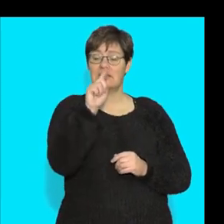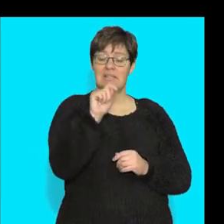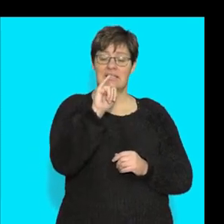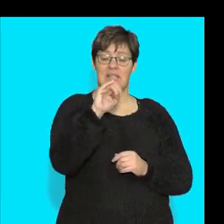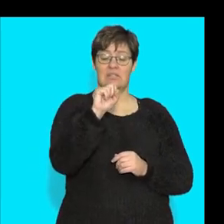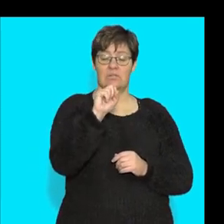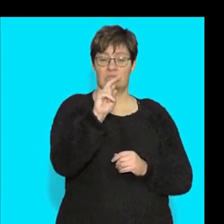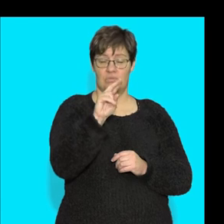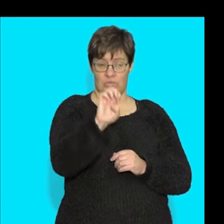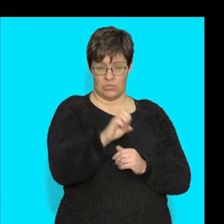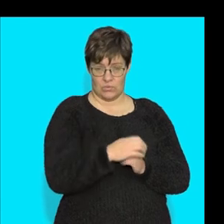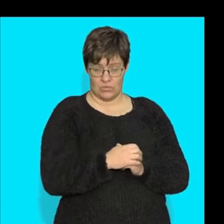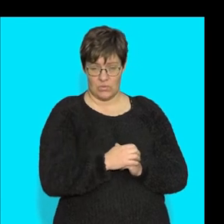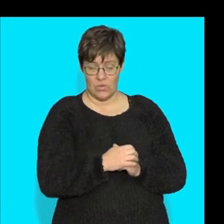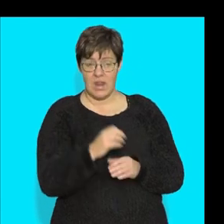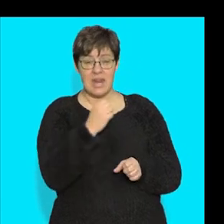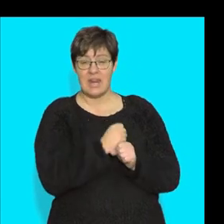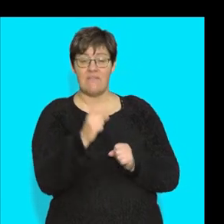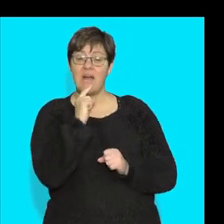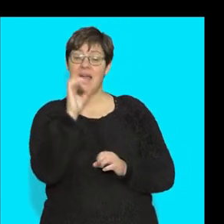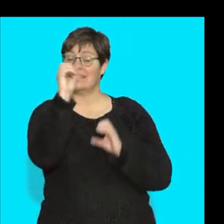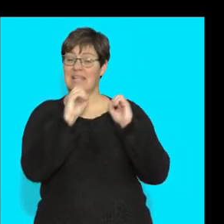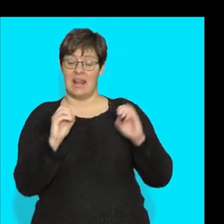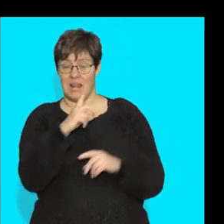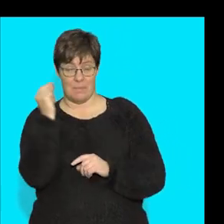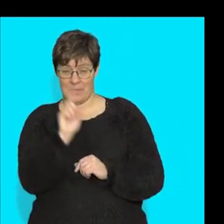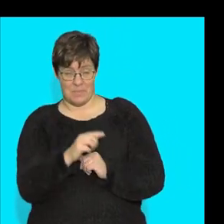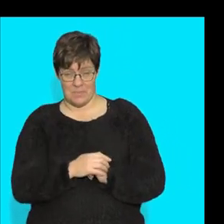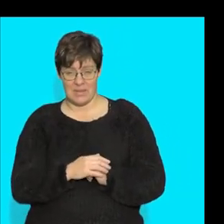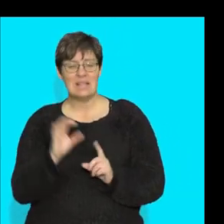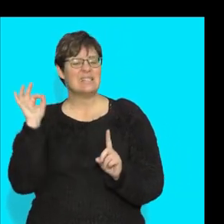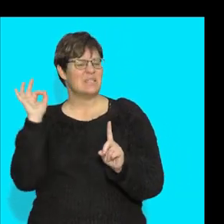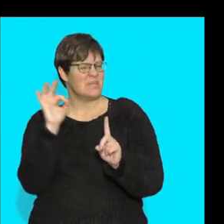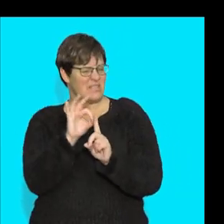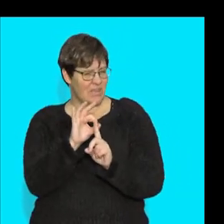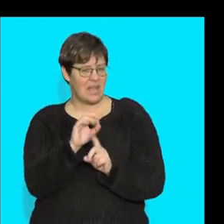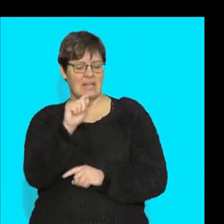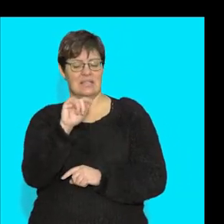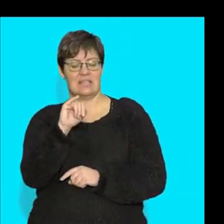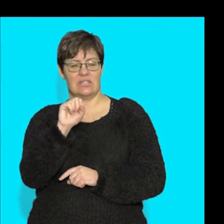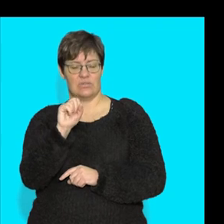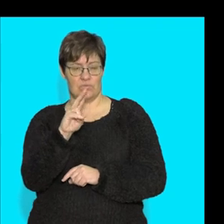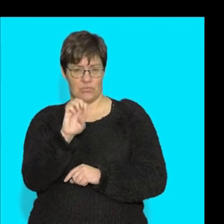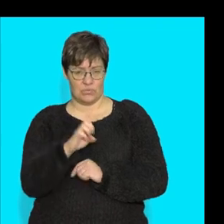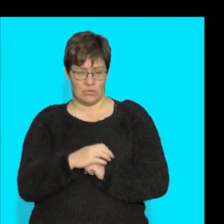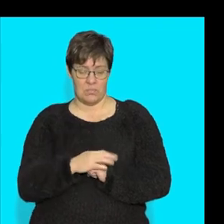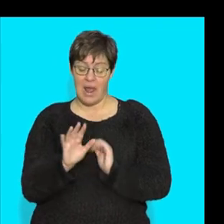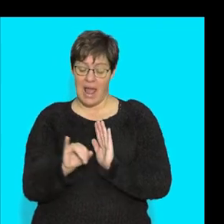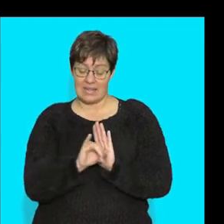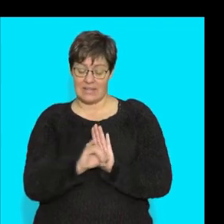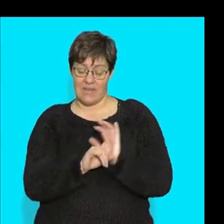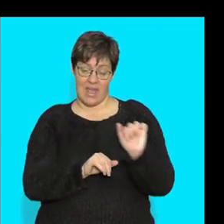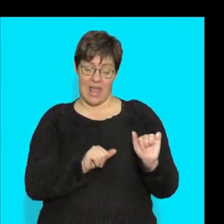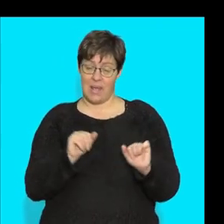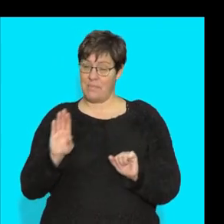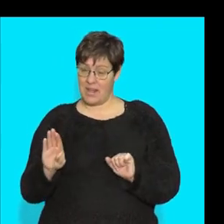they didn't ask you for the cell they're very specific about the tissue so when I identify A and B